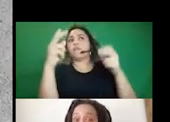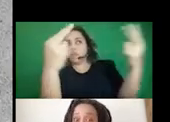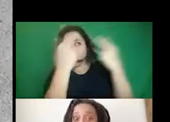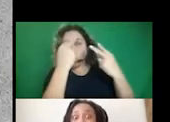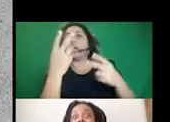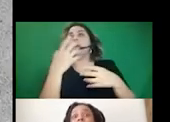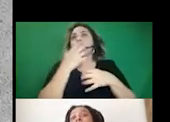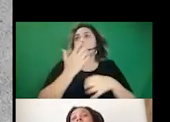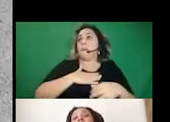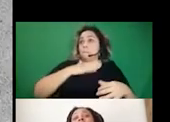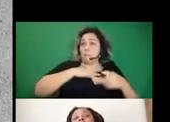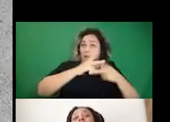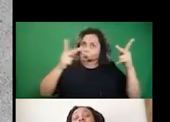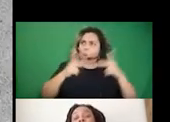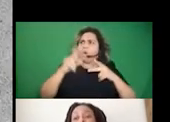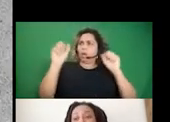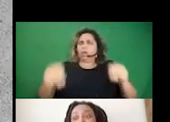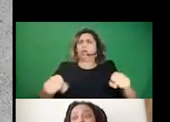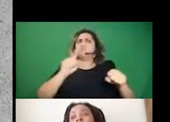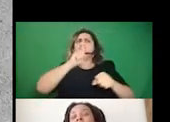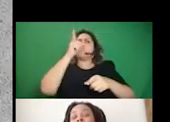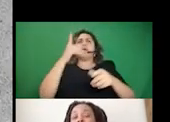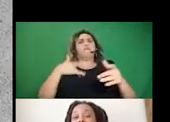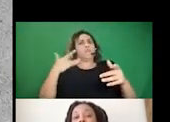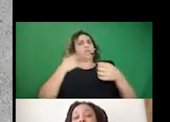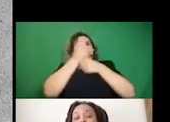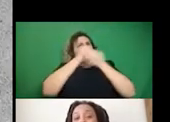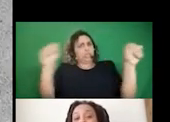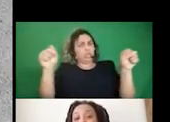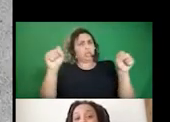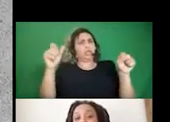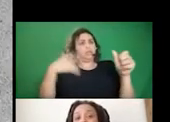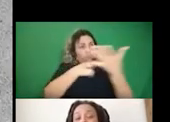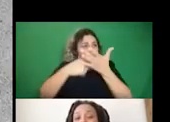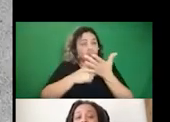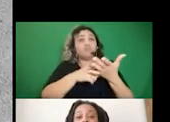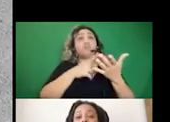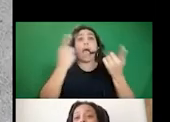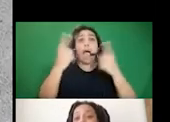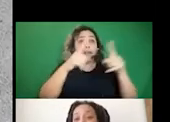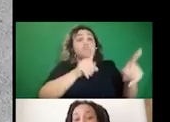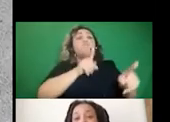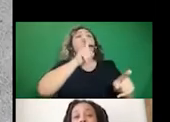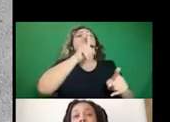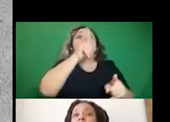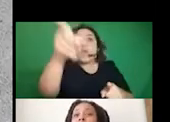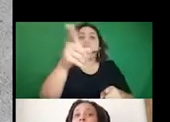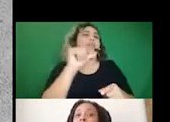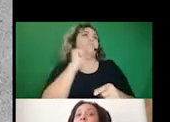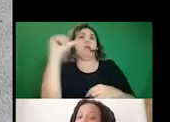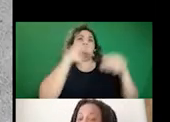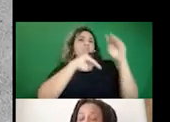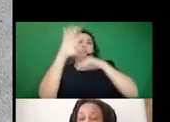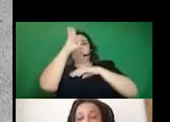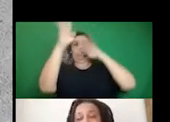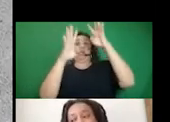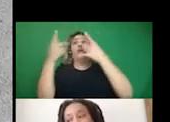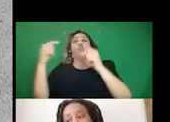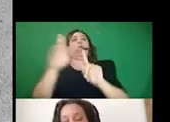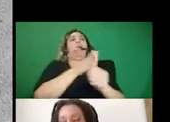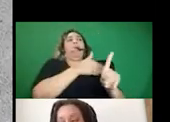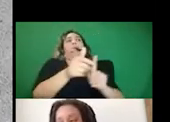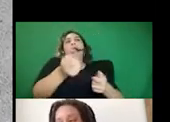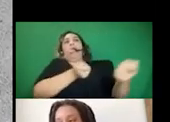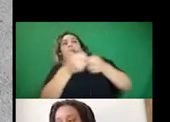hold space where people can, you know, feel like the conversations that they're having are authentic and not manipulative in